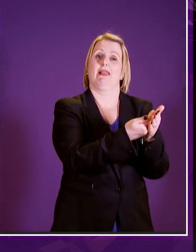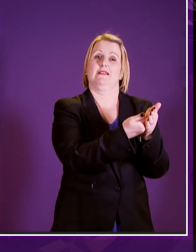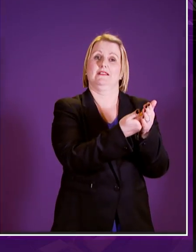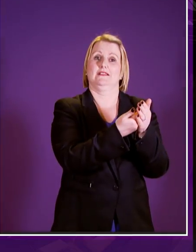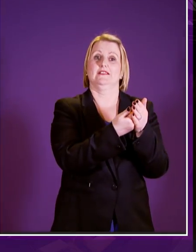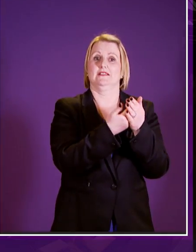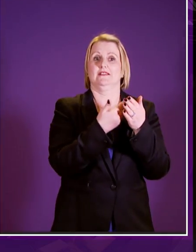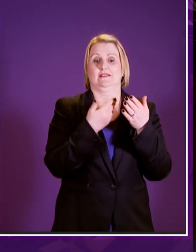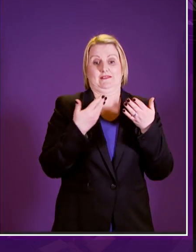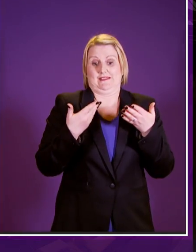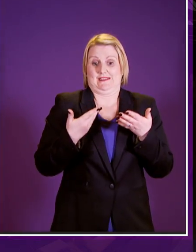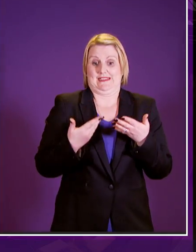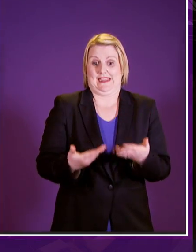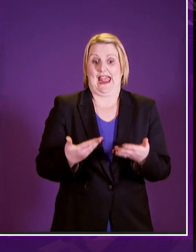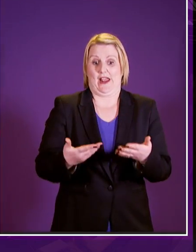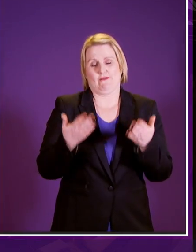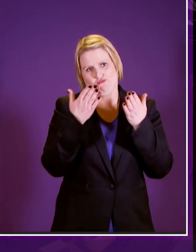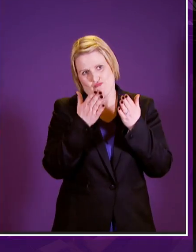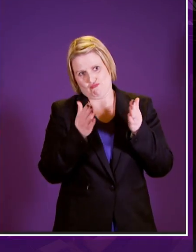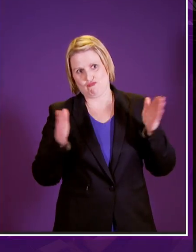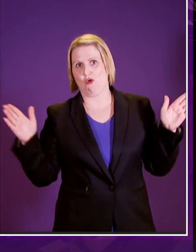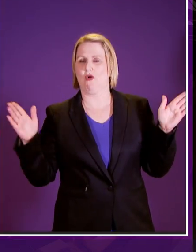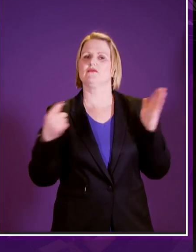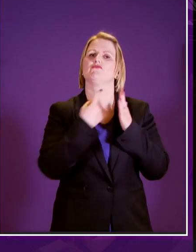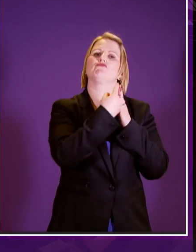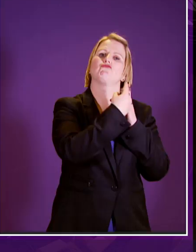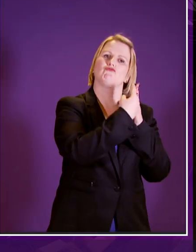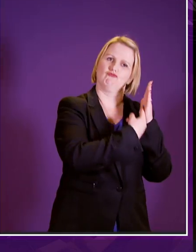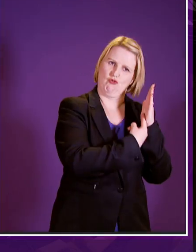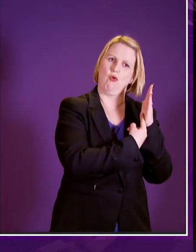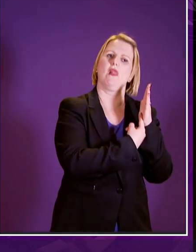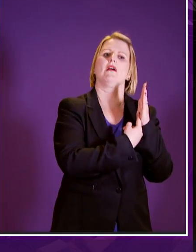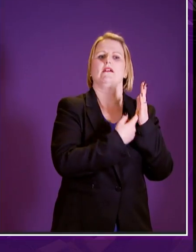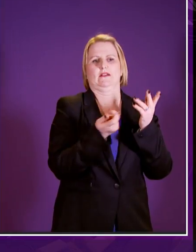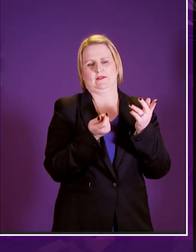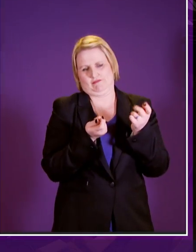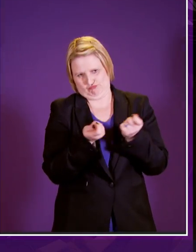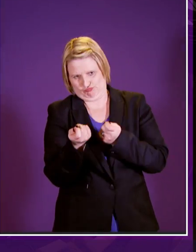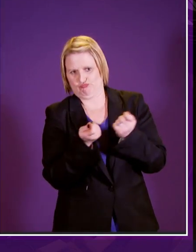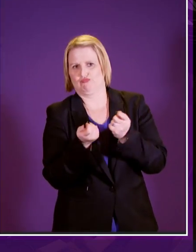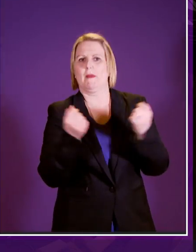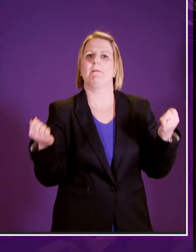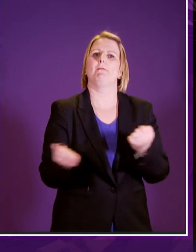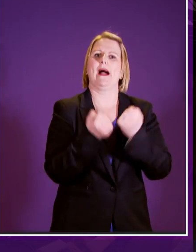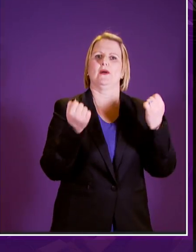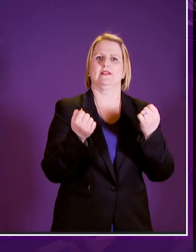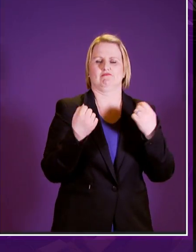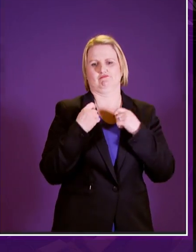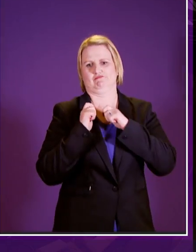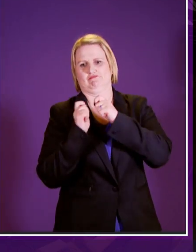exceptionally broad rule making and regulation making powers on ministers with no provision